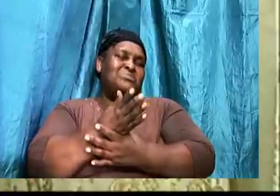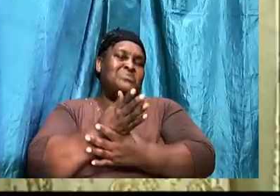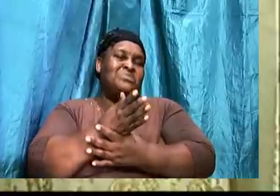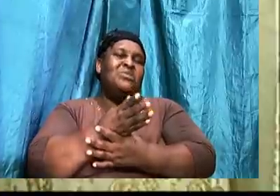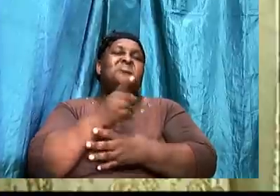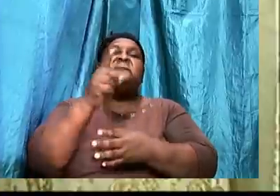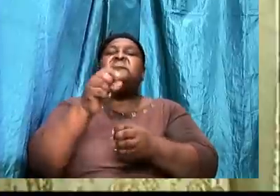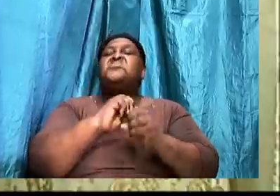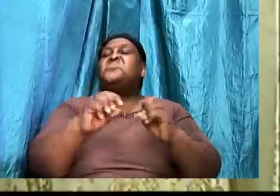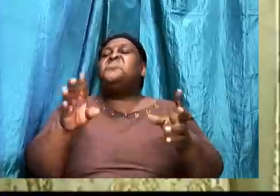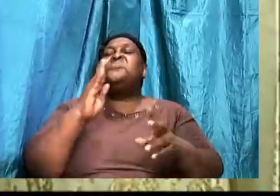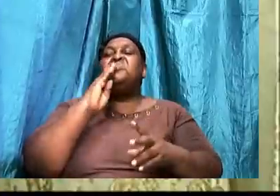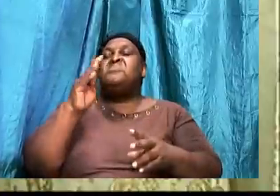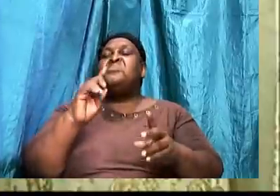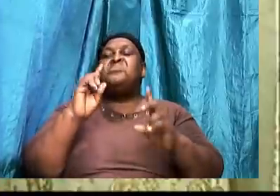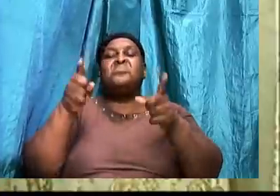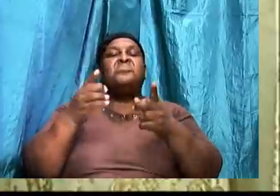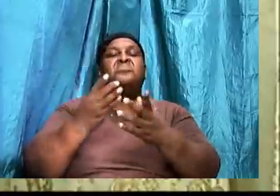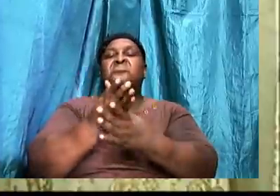You would be going through it.